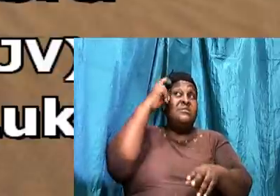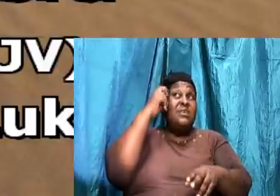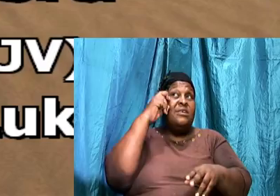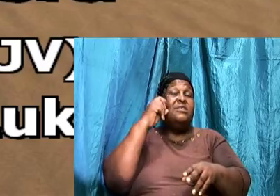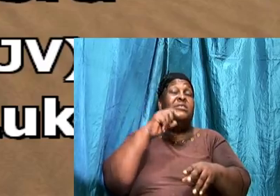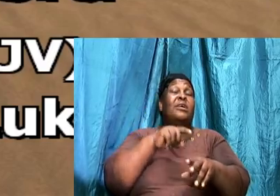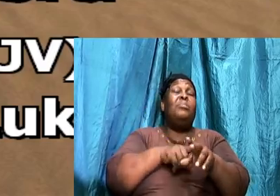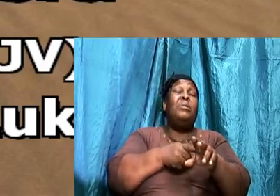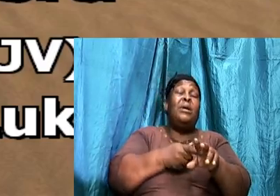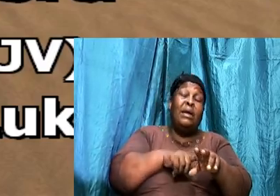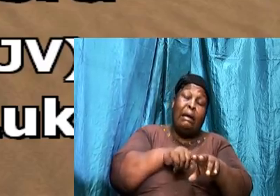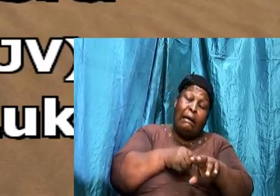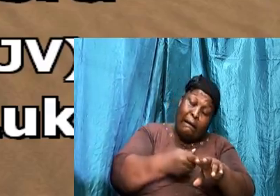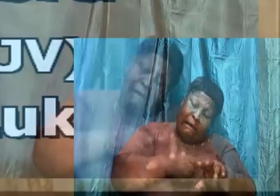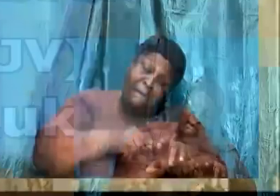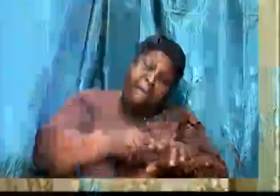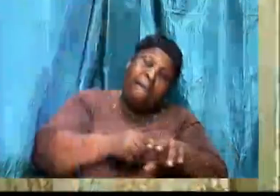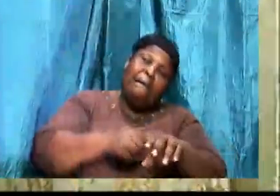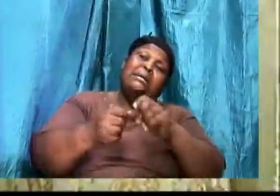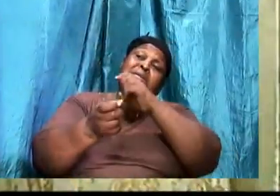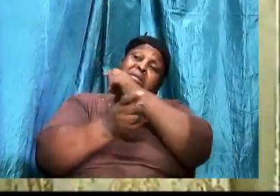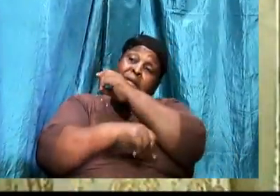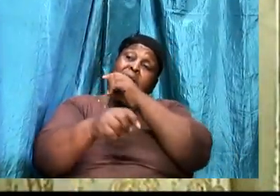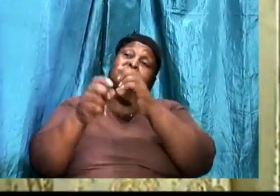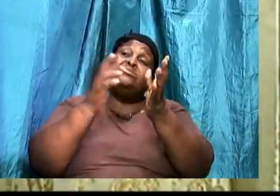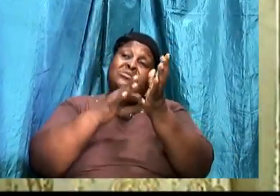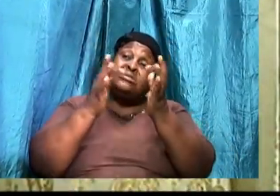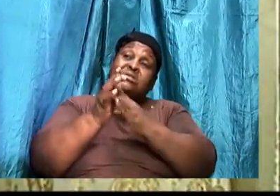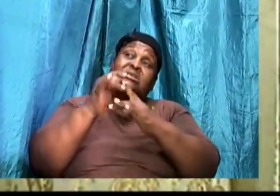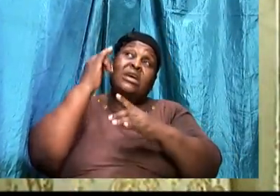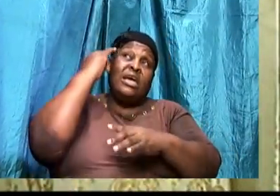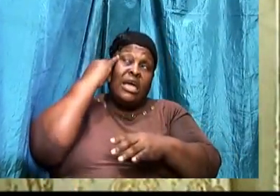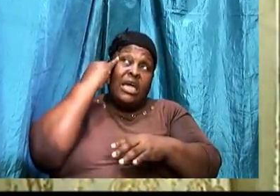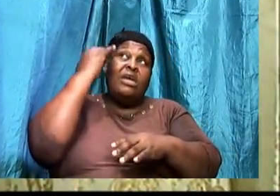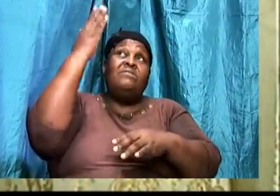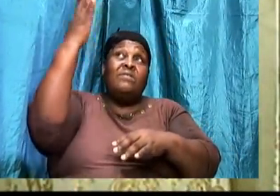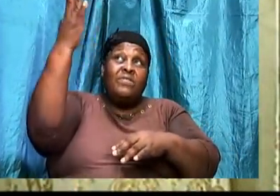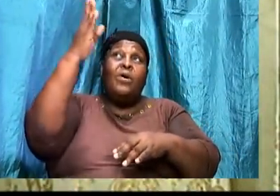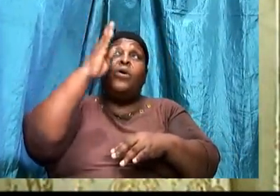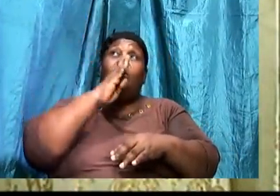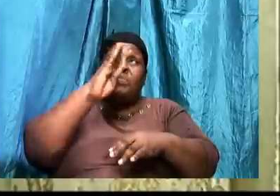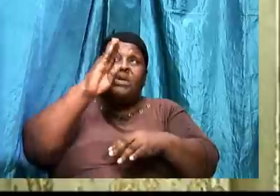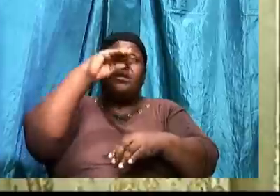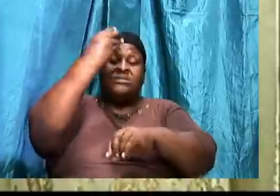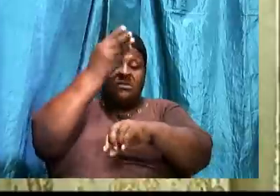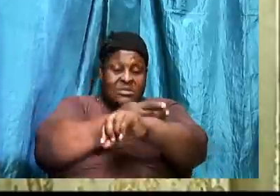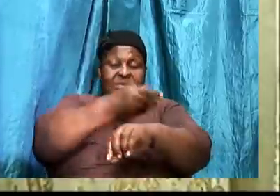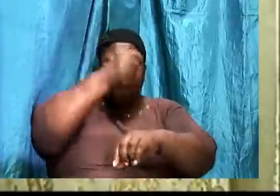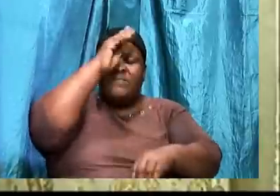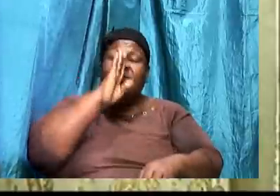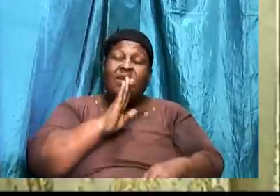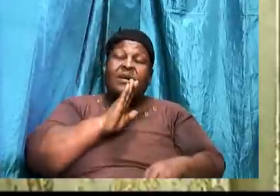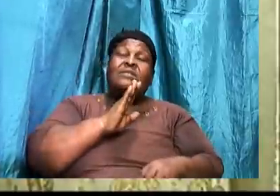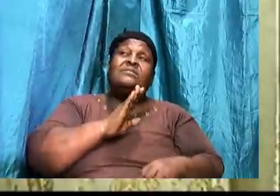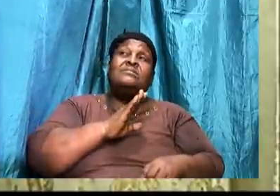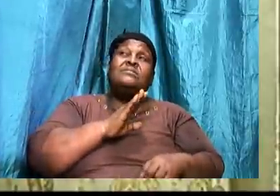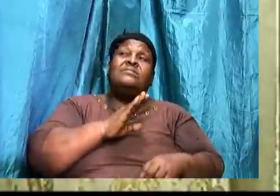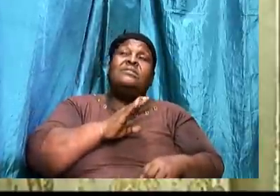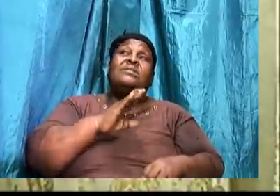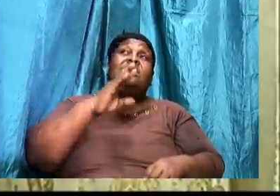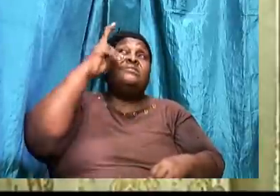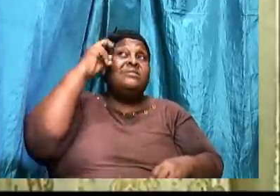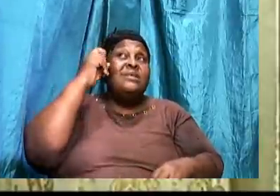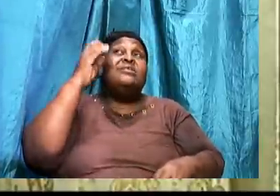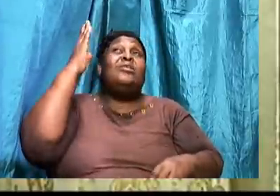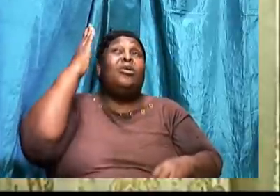words. If thou be the son of God. Satan knew exactly who Jesus was.